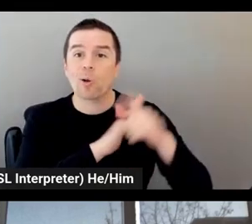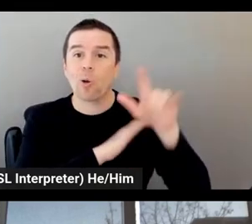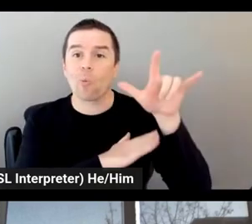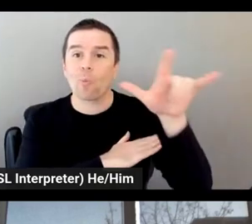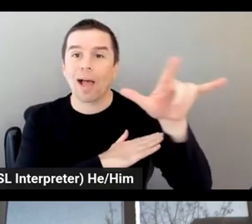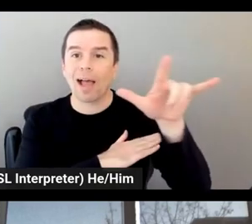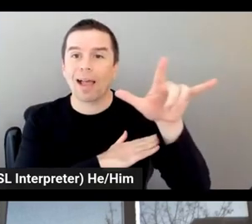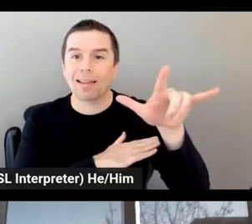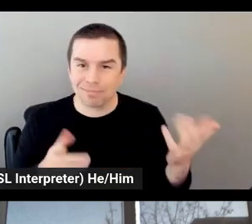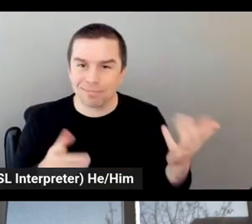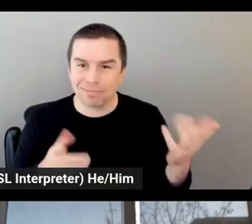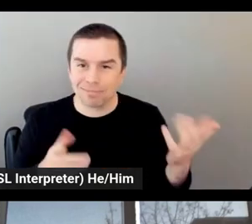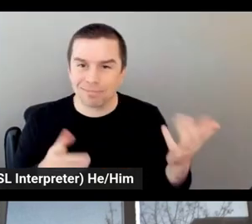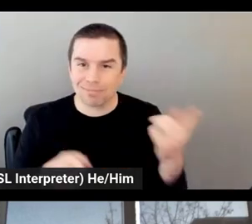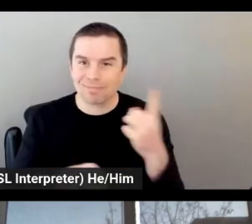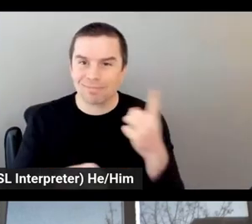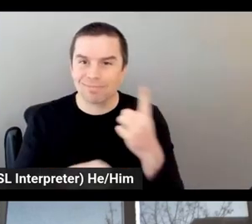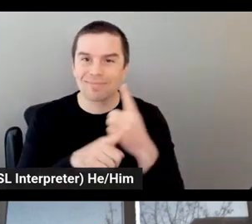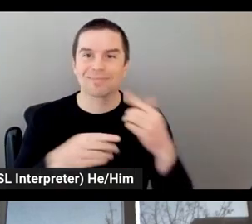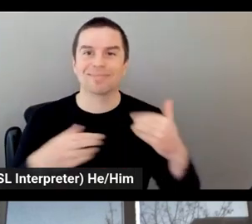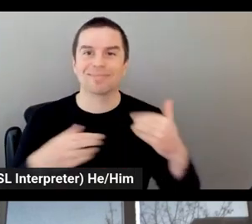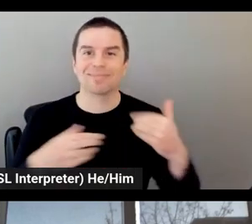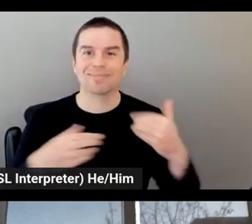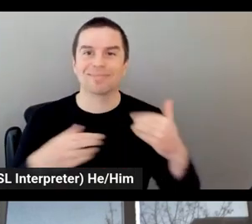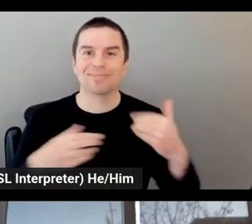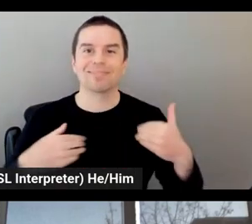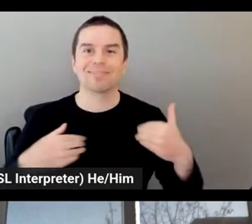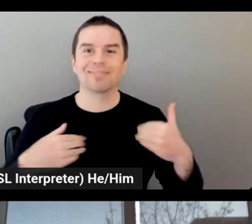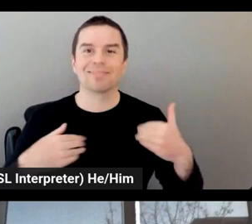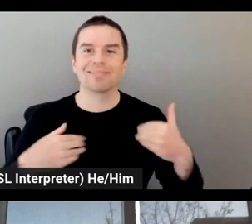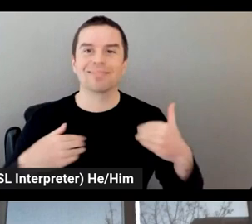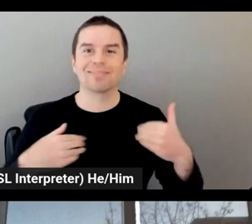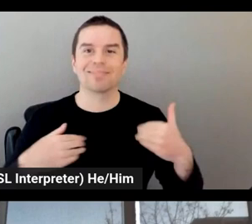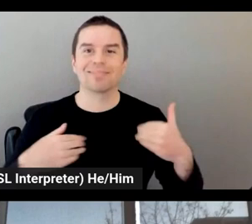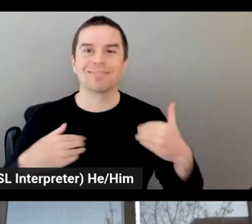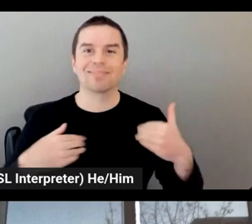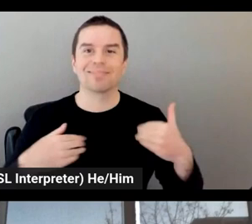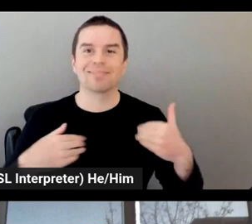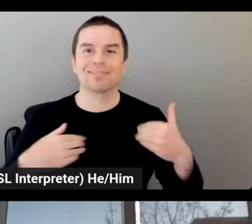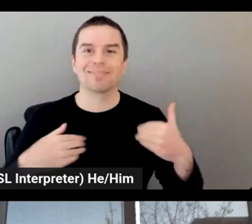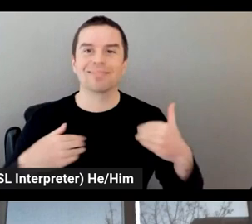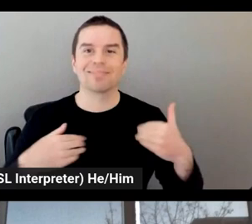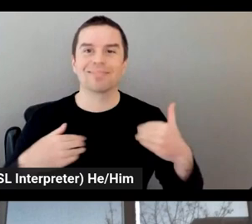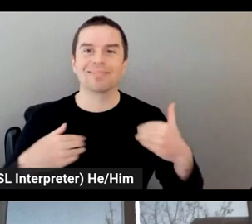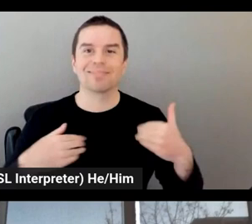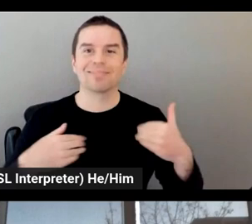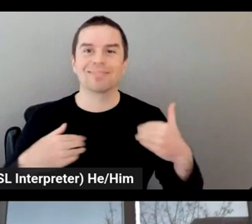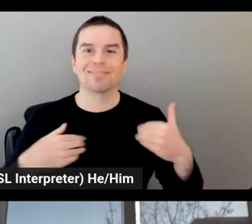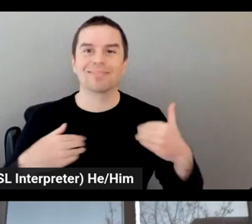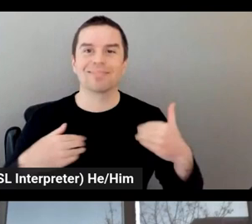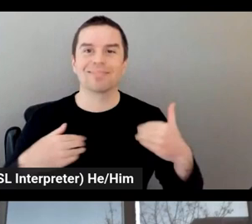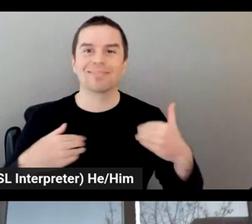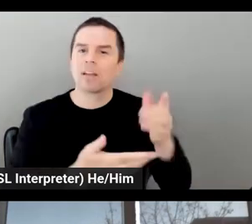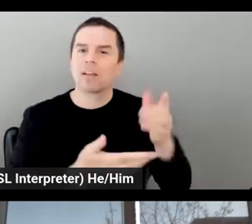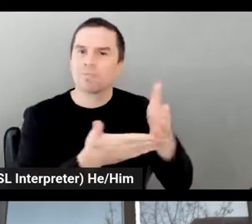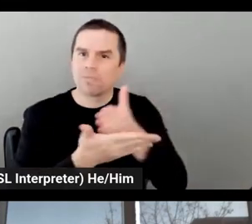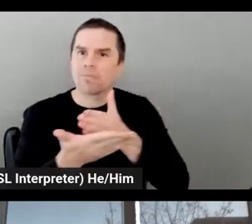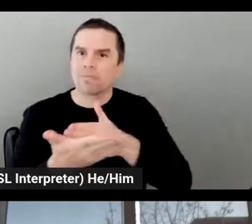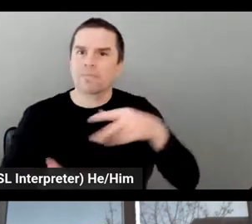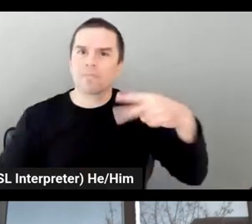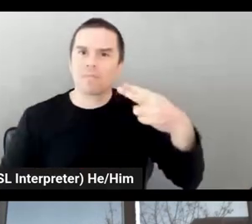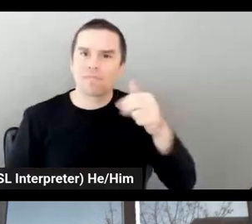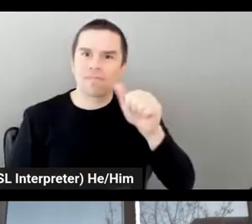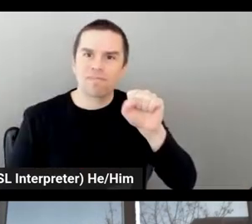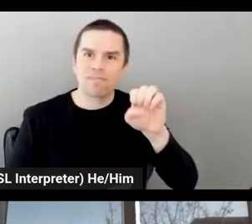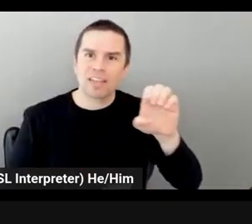after itself, you know, during all these different phases, during all these different workload profiles was a